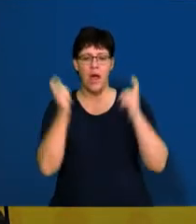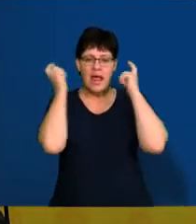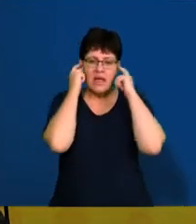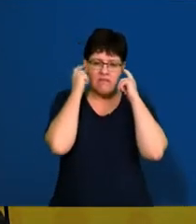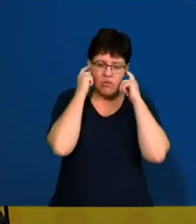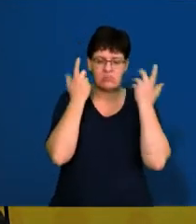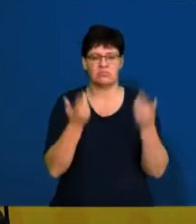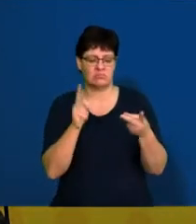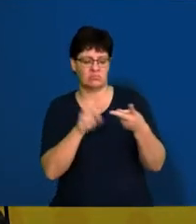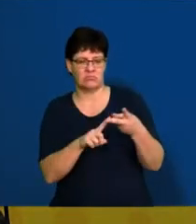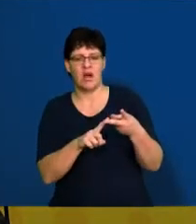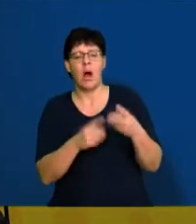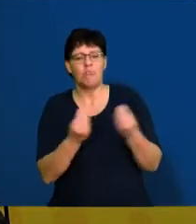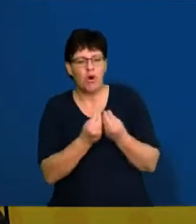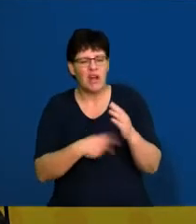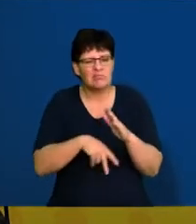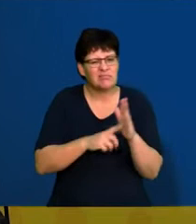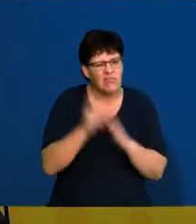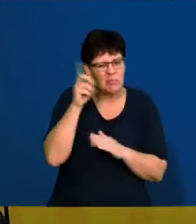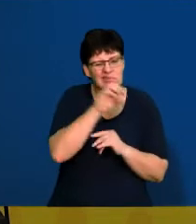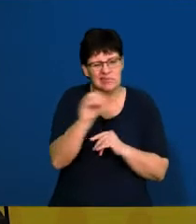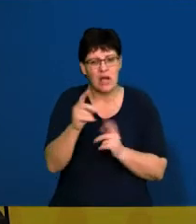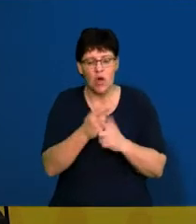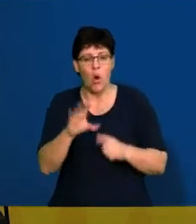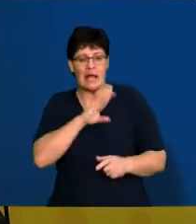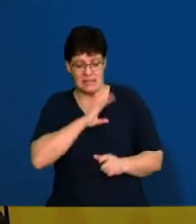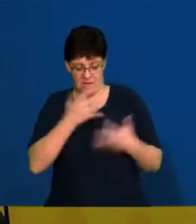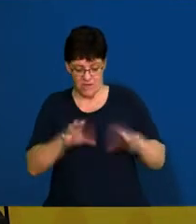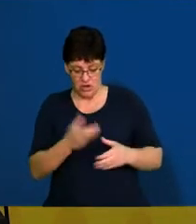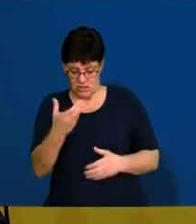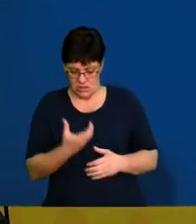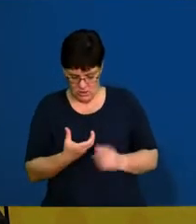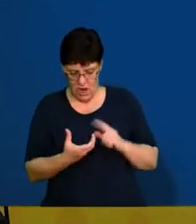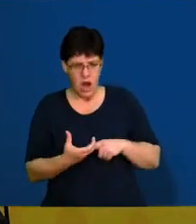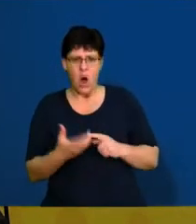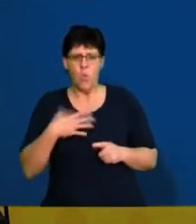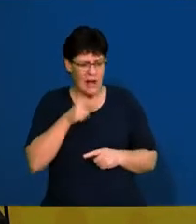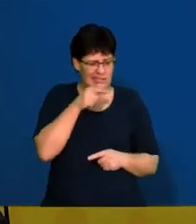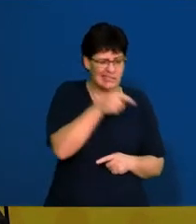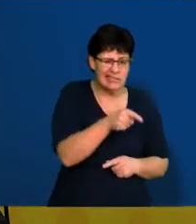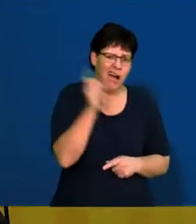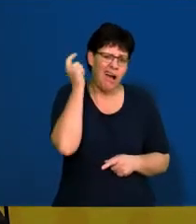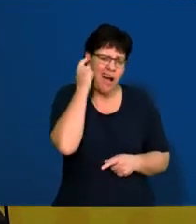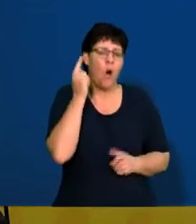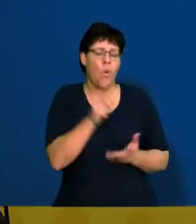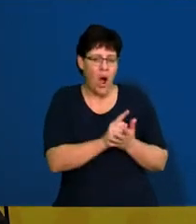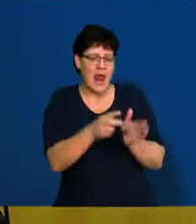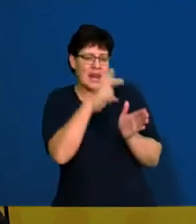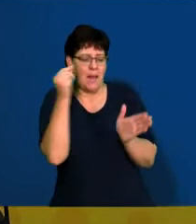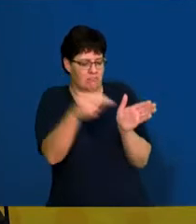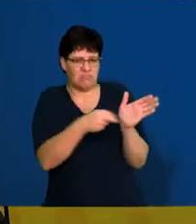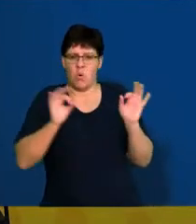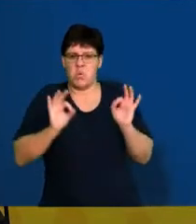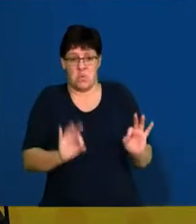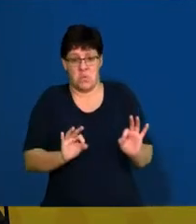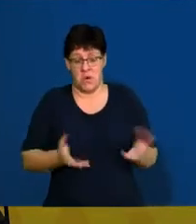that has got to do with product development. So existing customers will want to use our products because of our reputation. And then